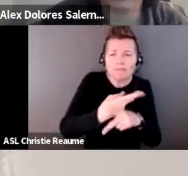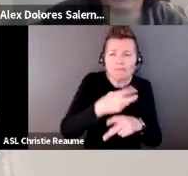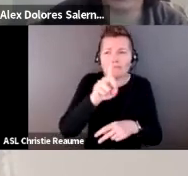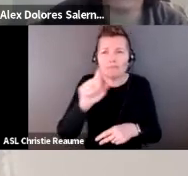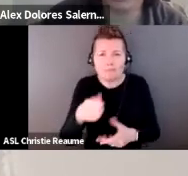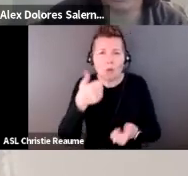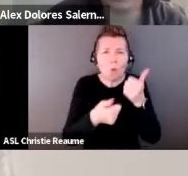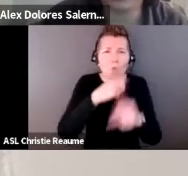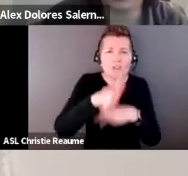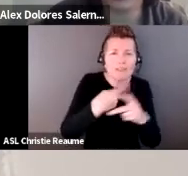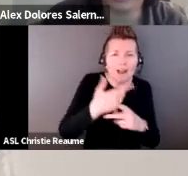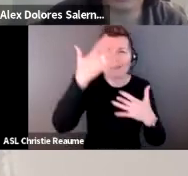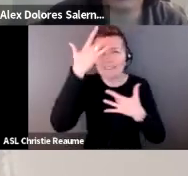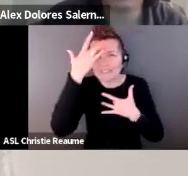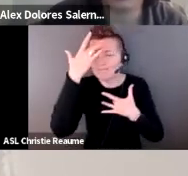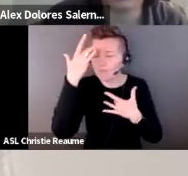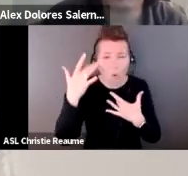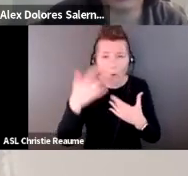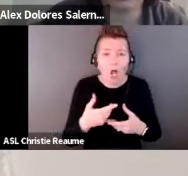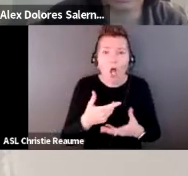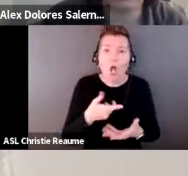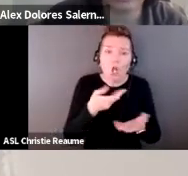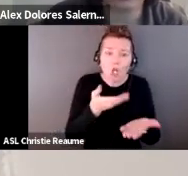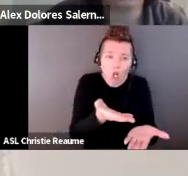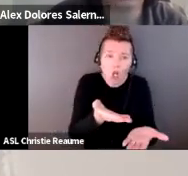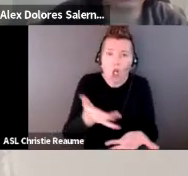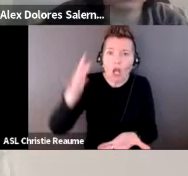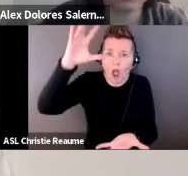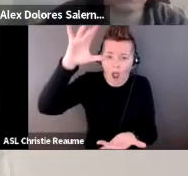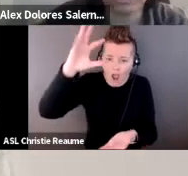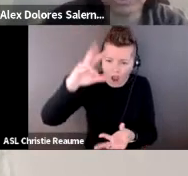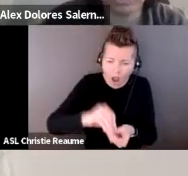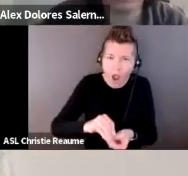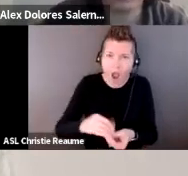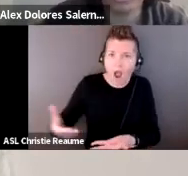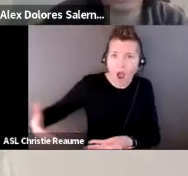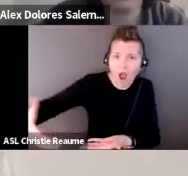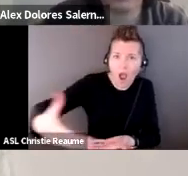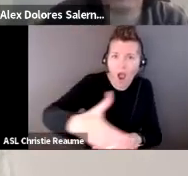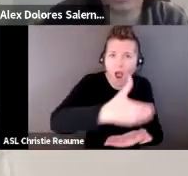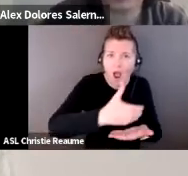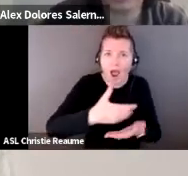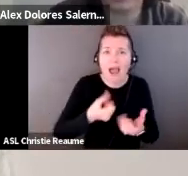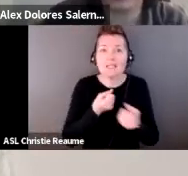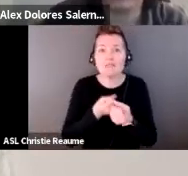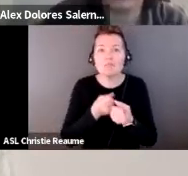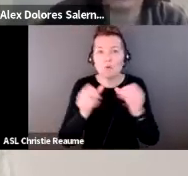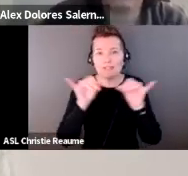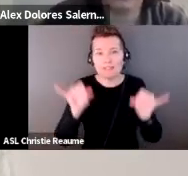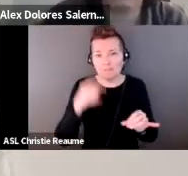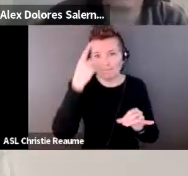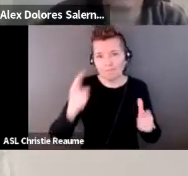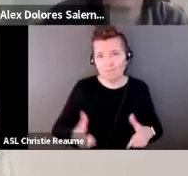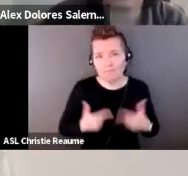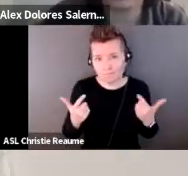and the look activity and necessity of support systems in our lives. I'm interested in using opacity here